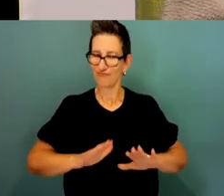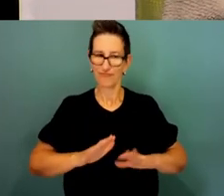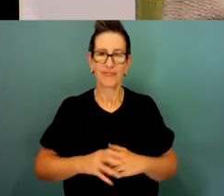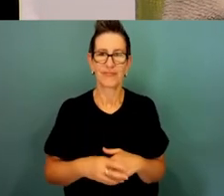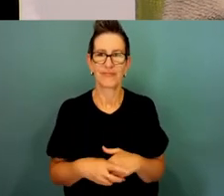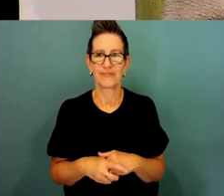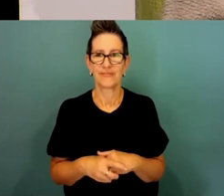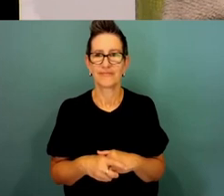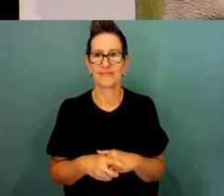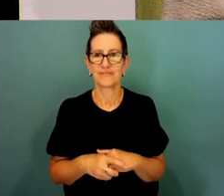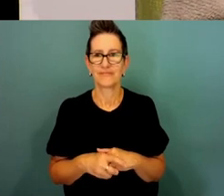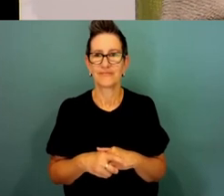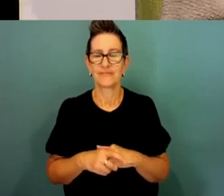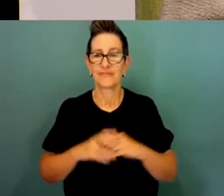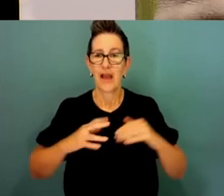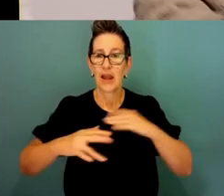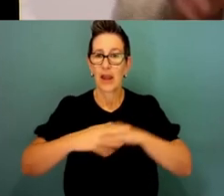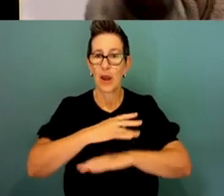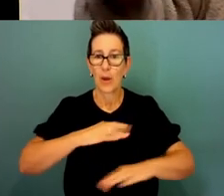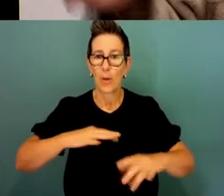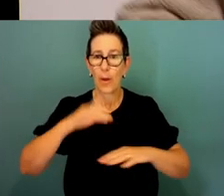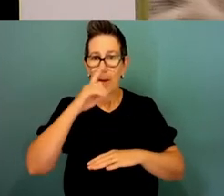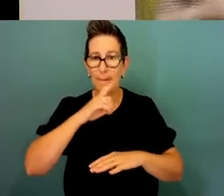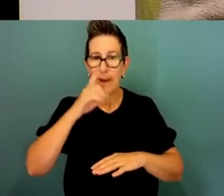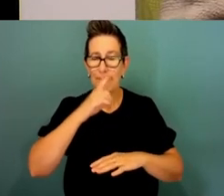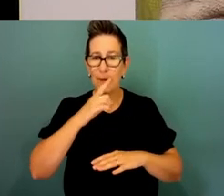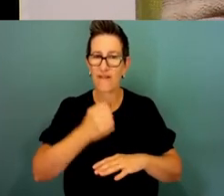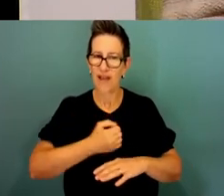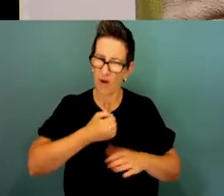Our people, the Ngunnawoon, we do it with slight variations,